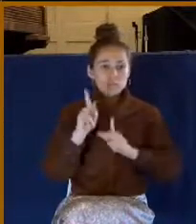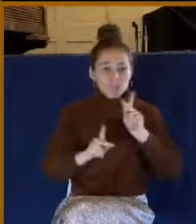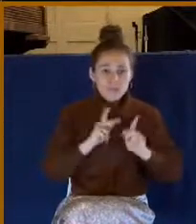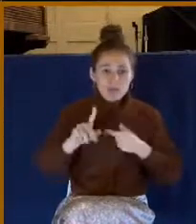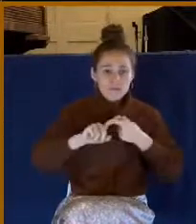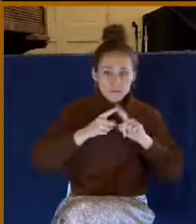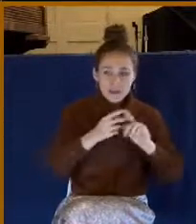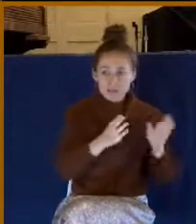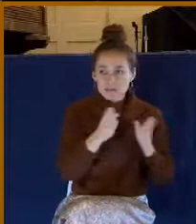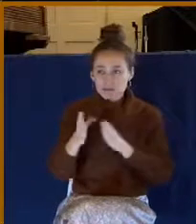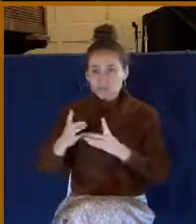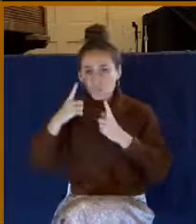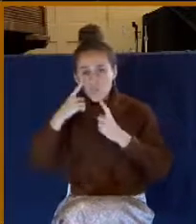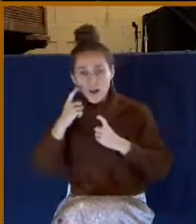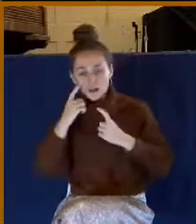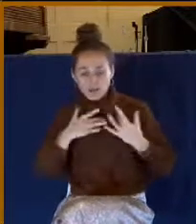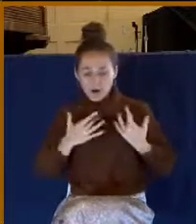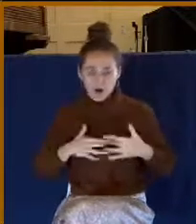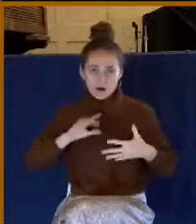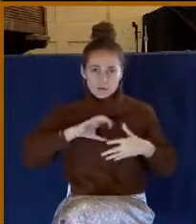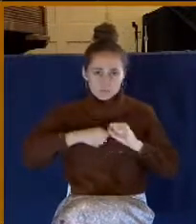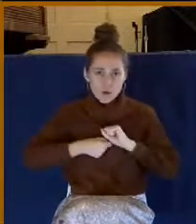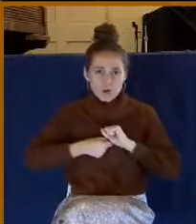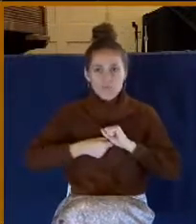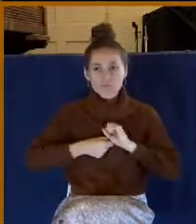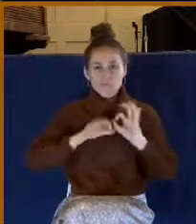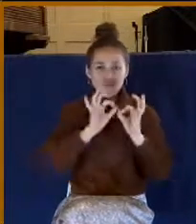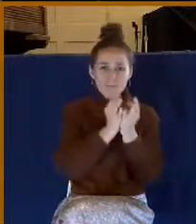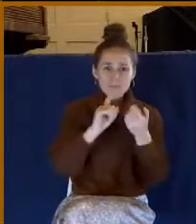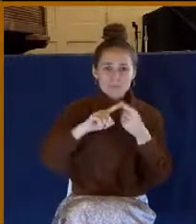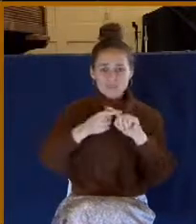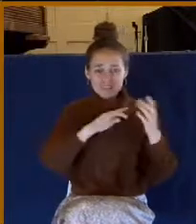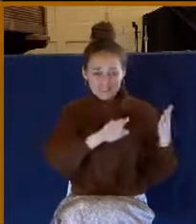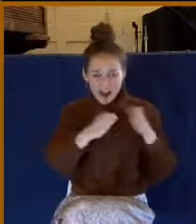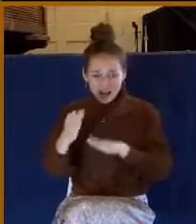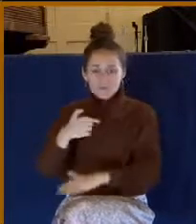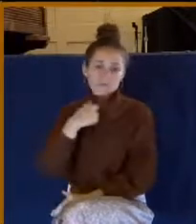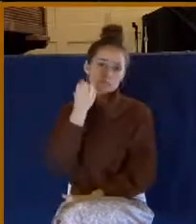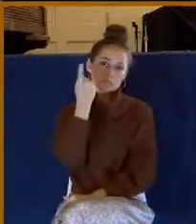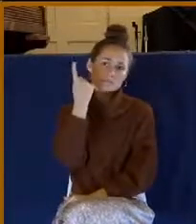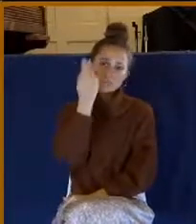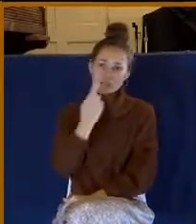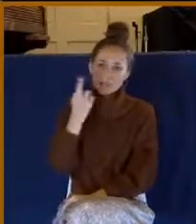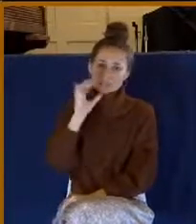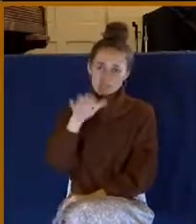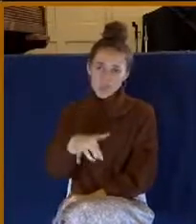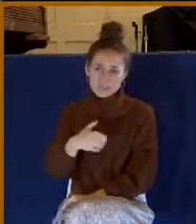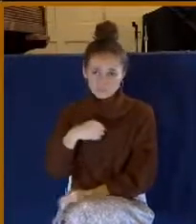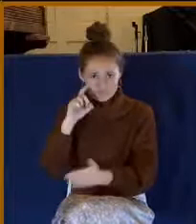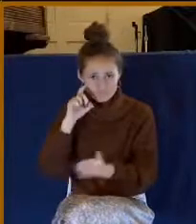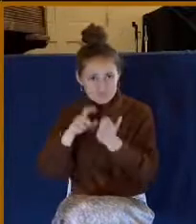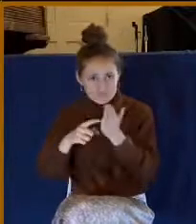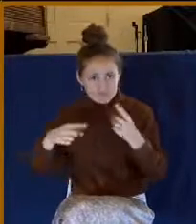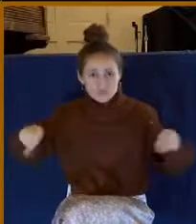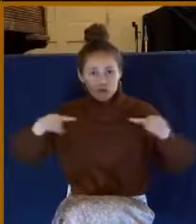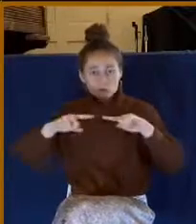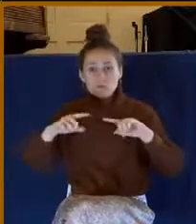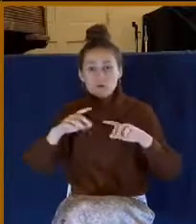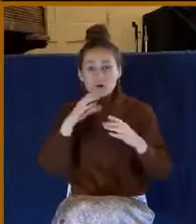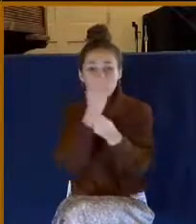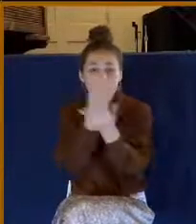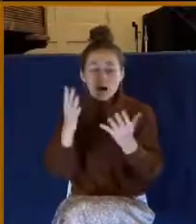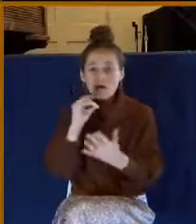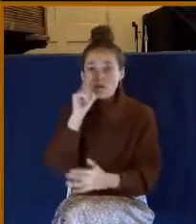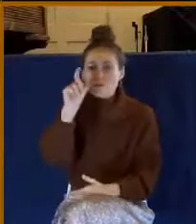broken heart this year. And I realize that. And, friend, I want you to know that although you don't have to be thankful for